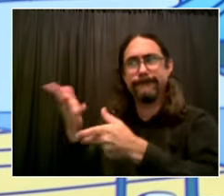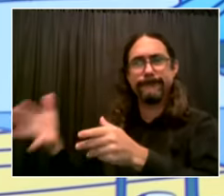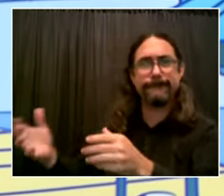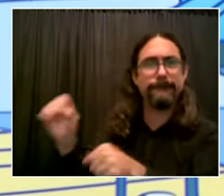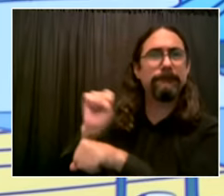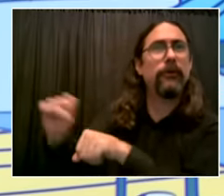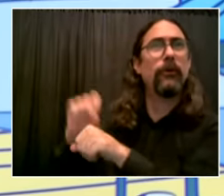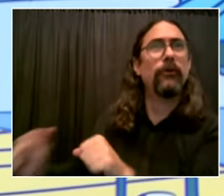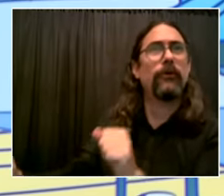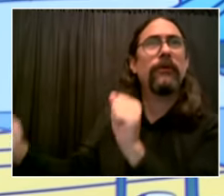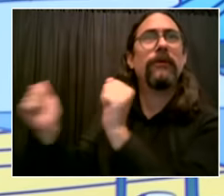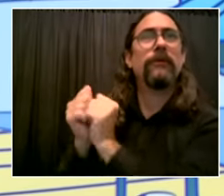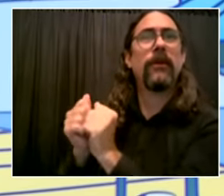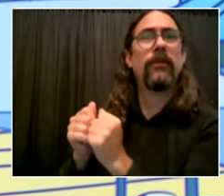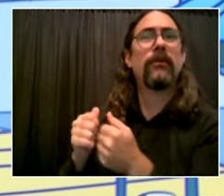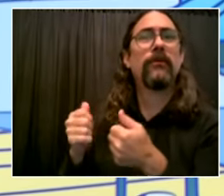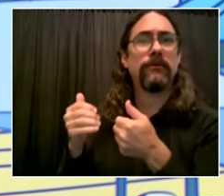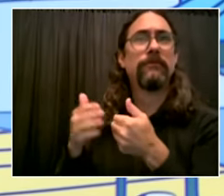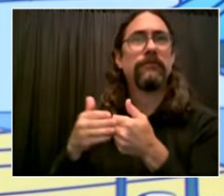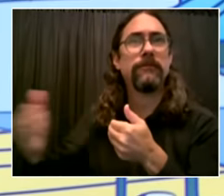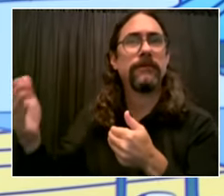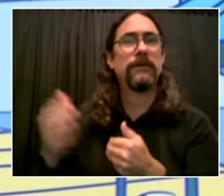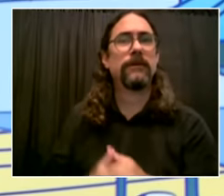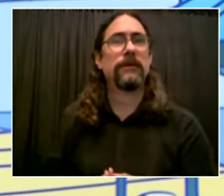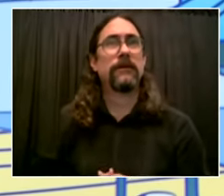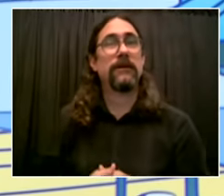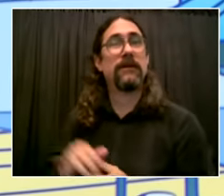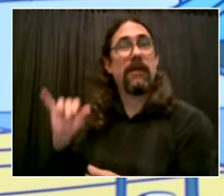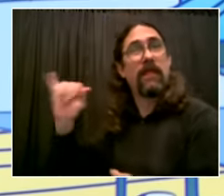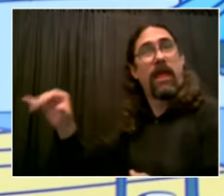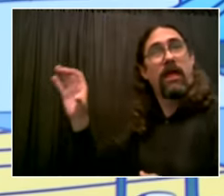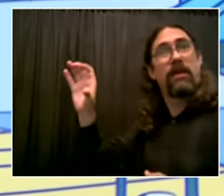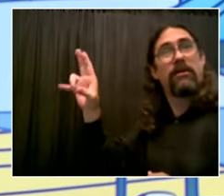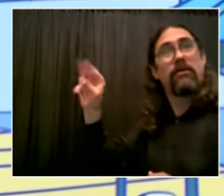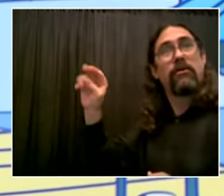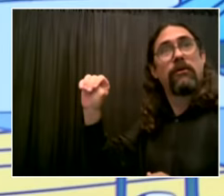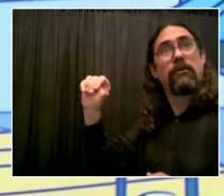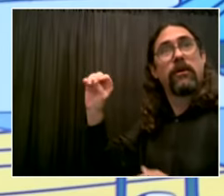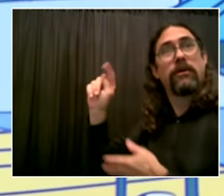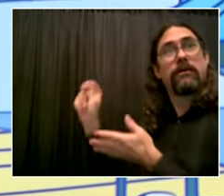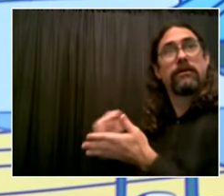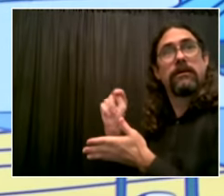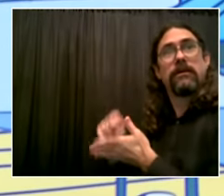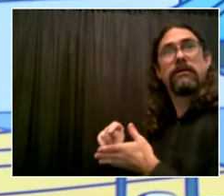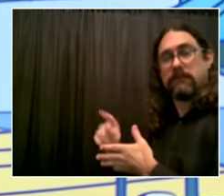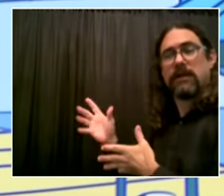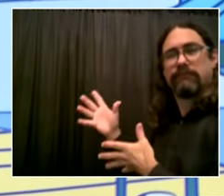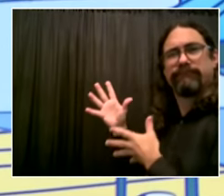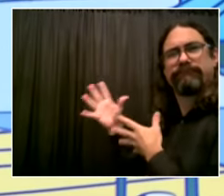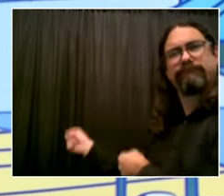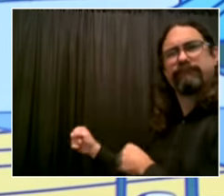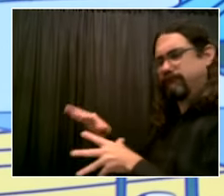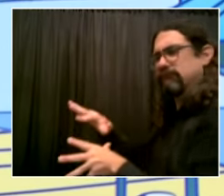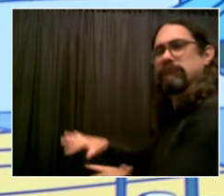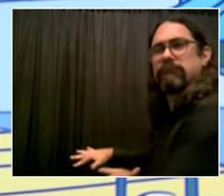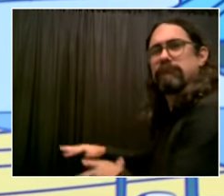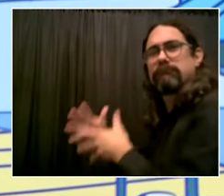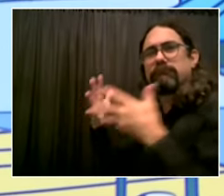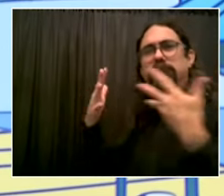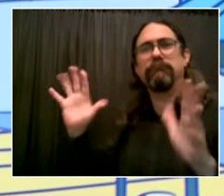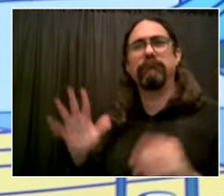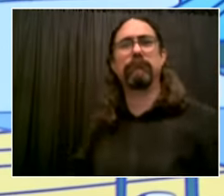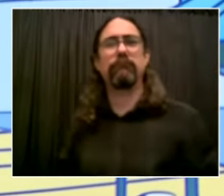speaking regularly and we're going to keep it that way and do a lot of good work for the people of this city in this state go ahead juan manuel